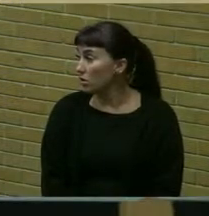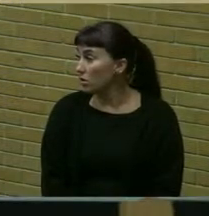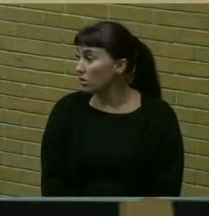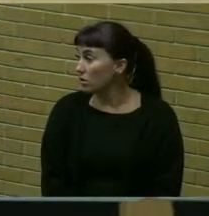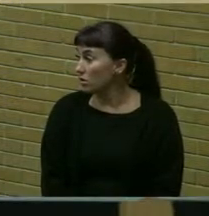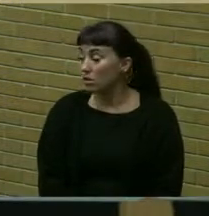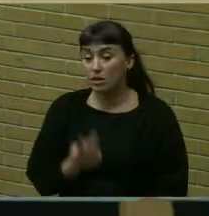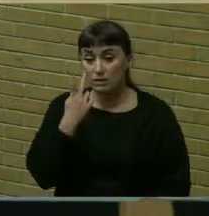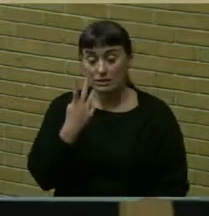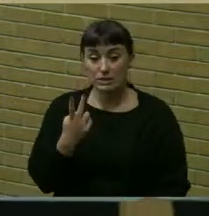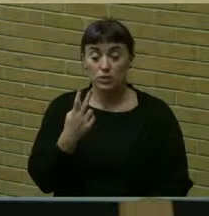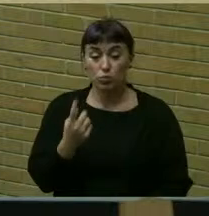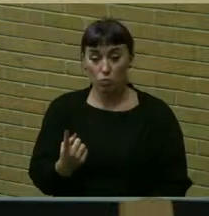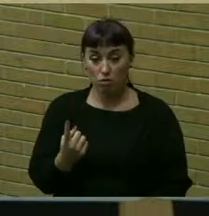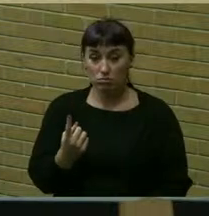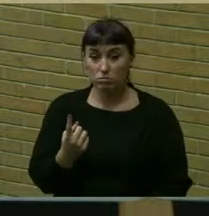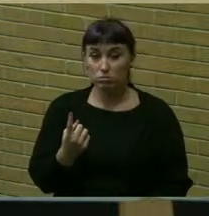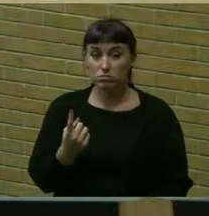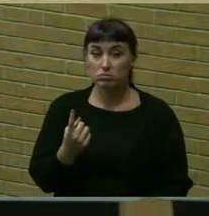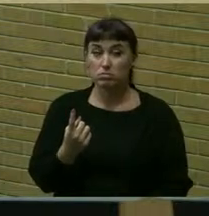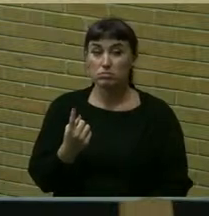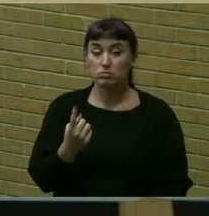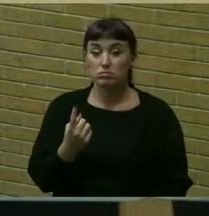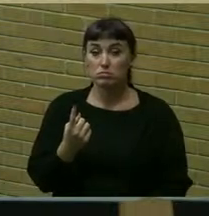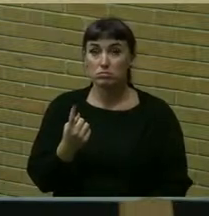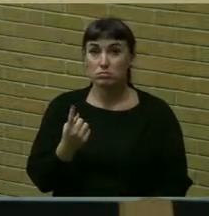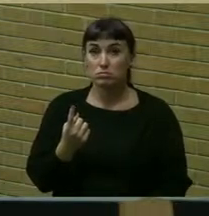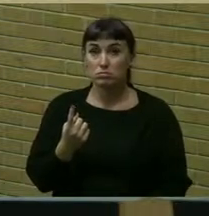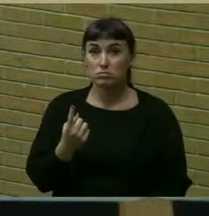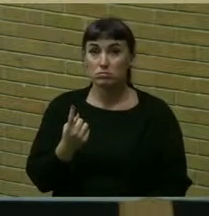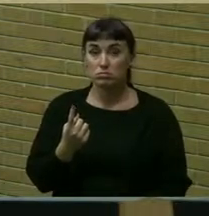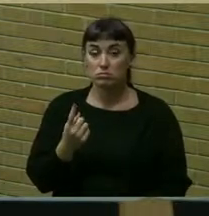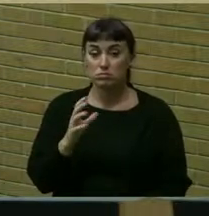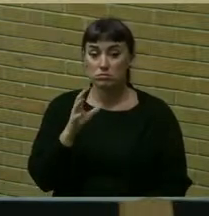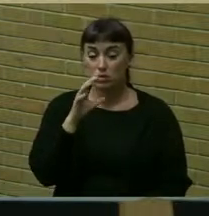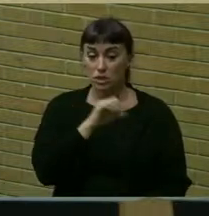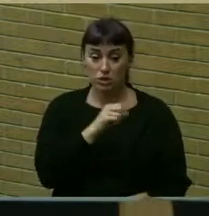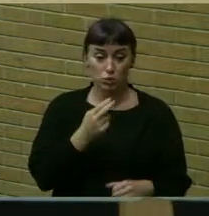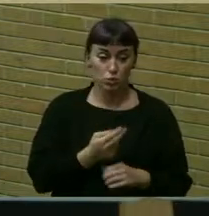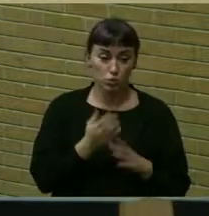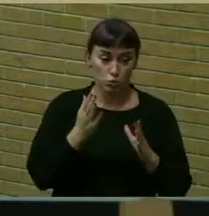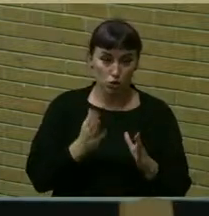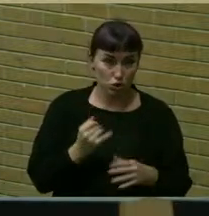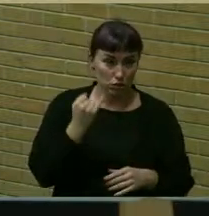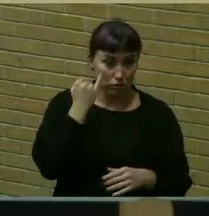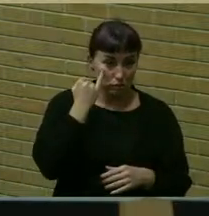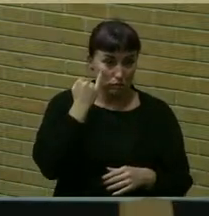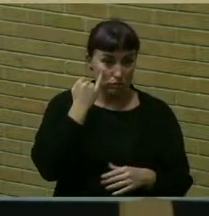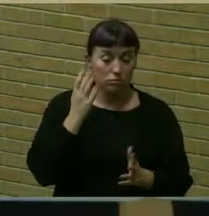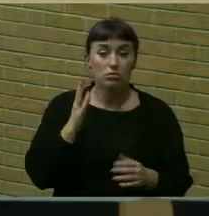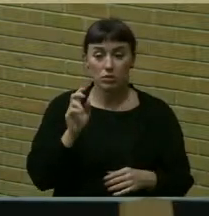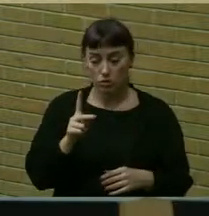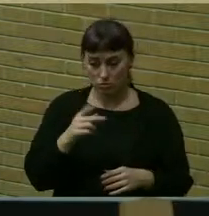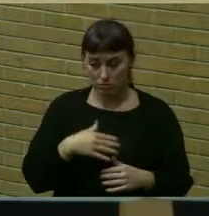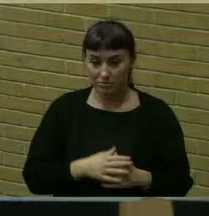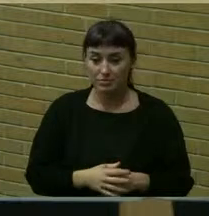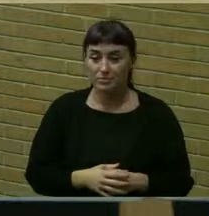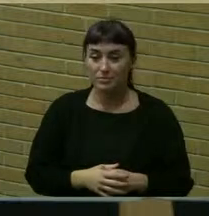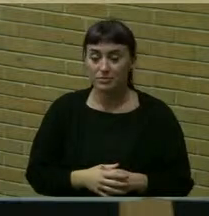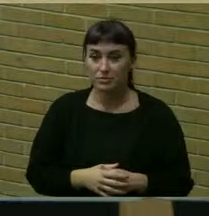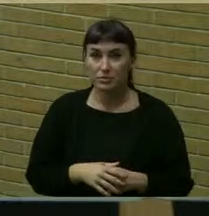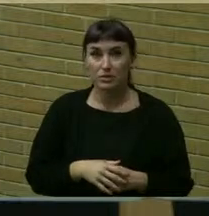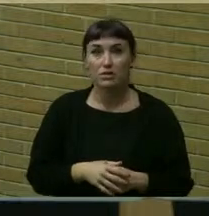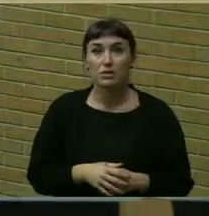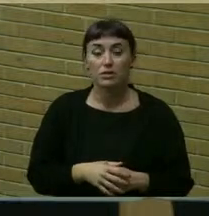I see one, I guess user, if that, thank you, I was going to ask that they be